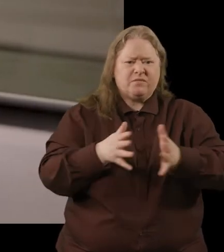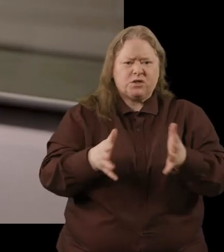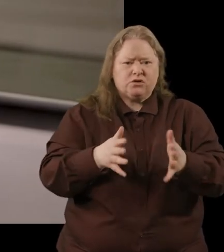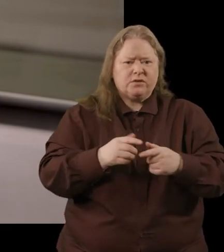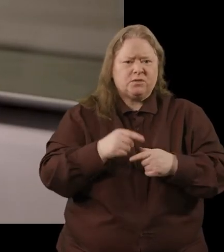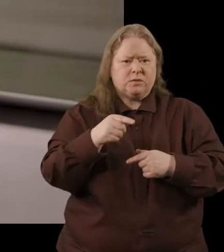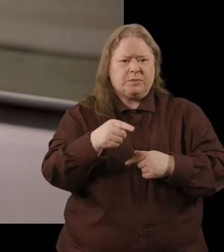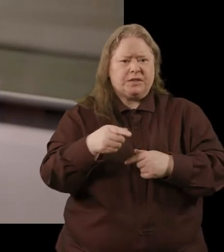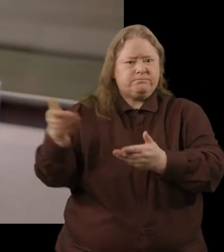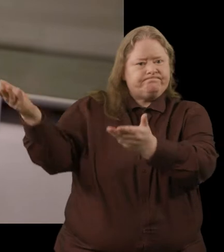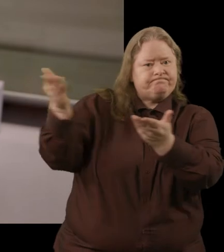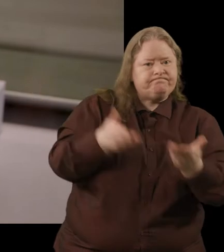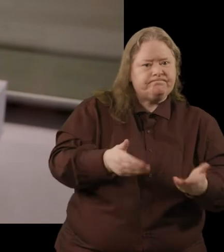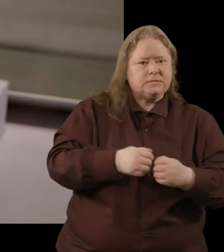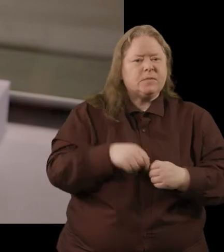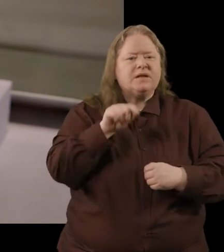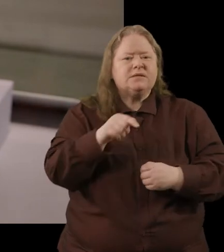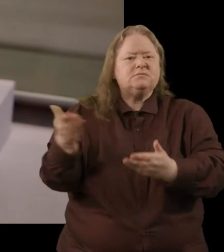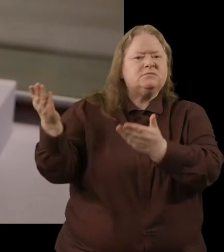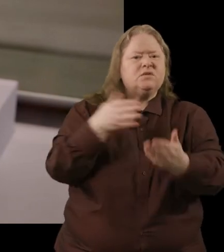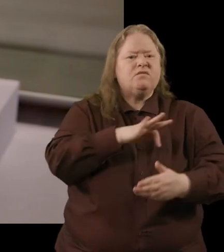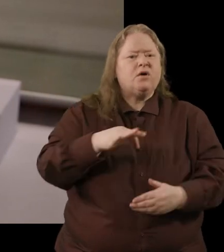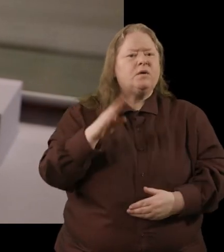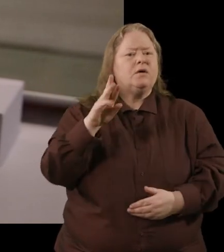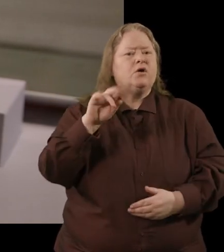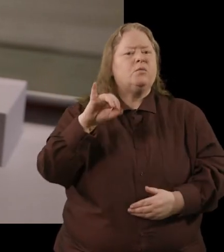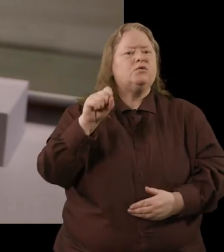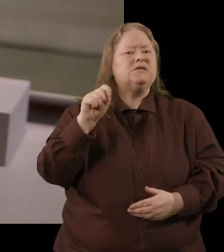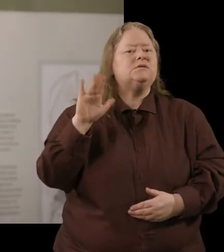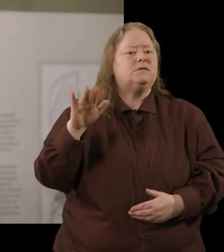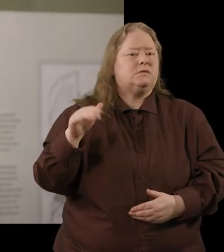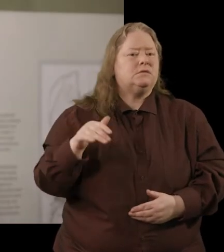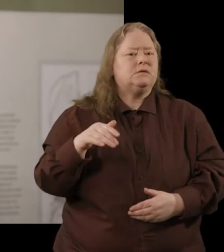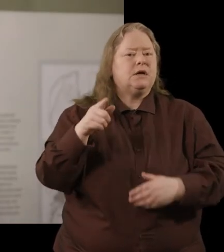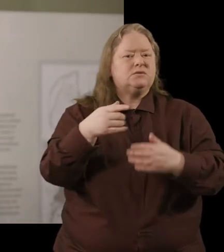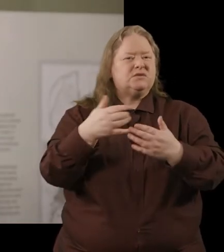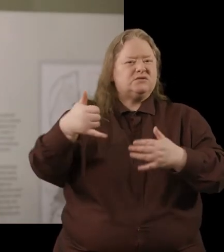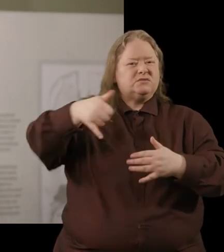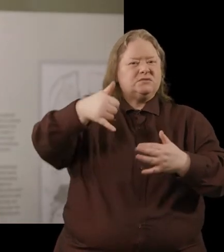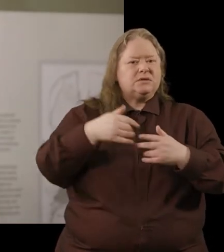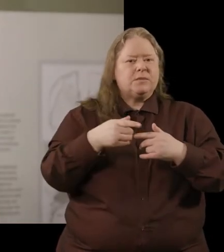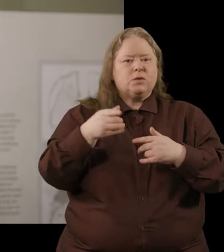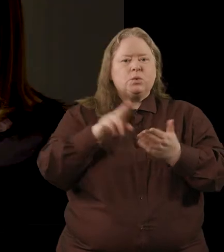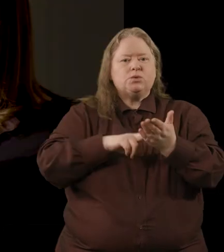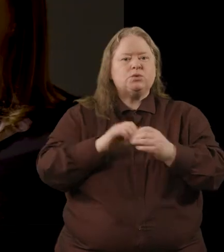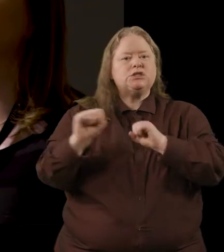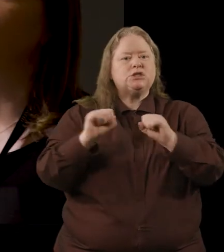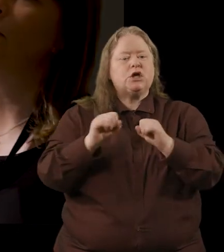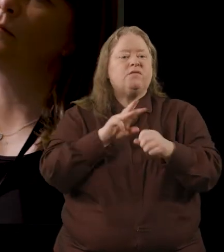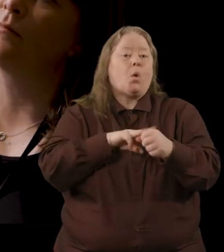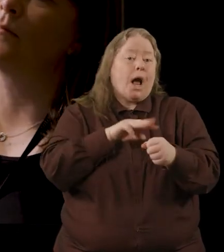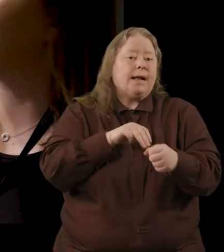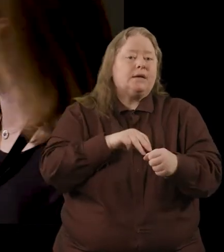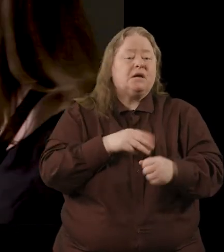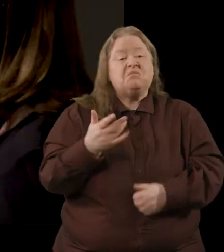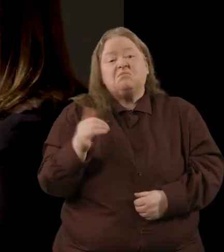have been imported. This jug comes from Bristol and it's a ceramic jug and it would have been used to serve wine or potentially